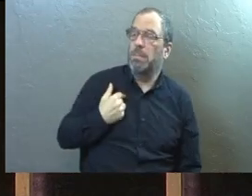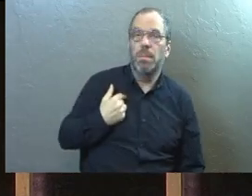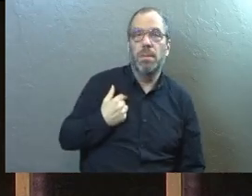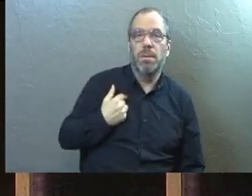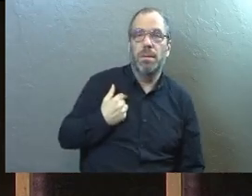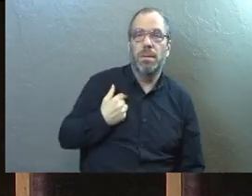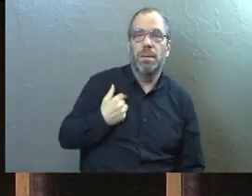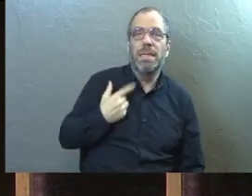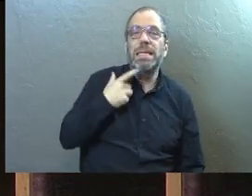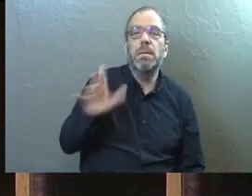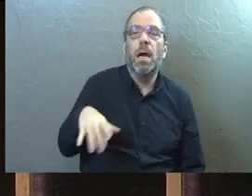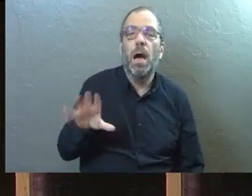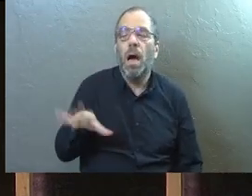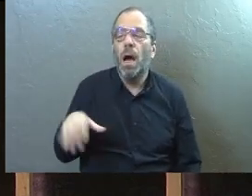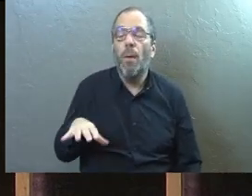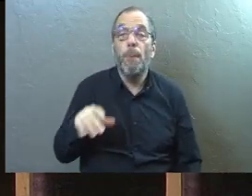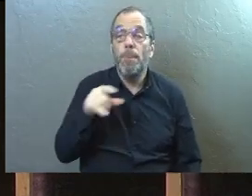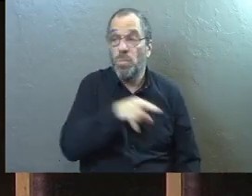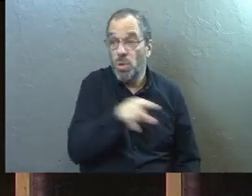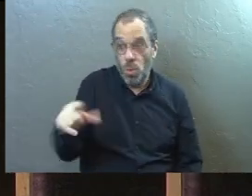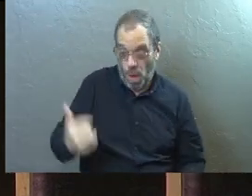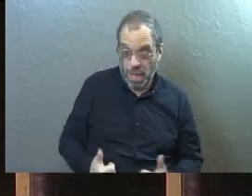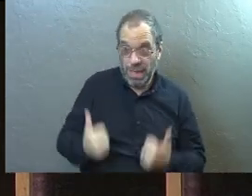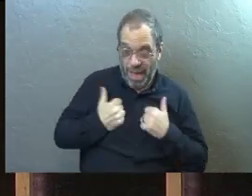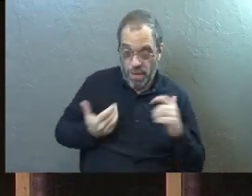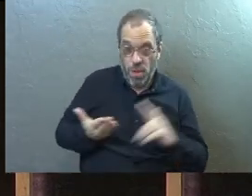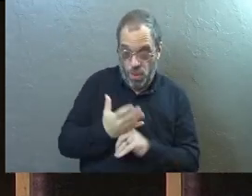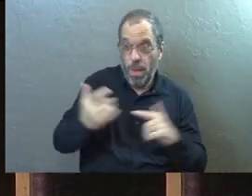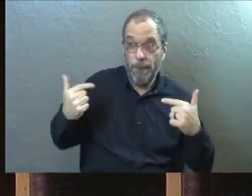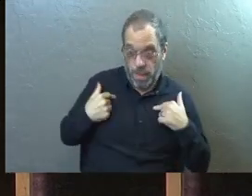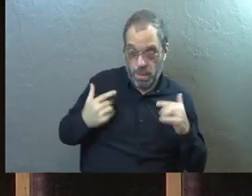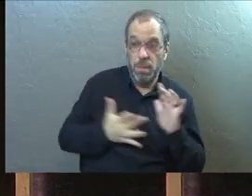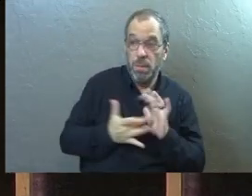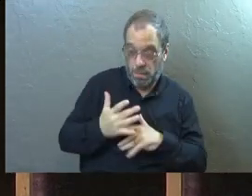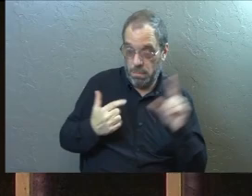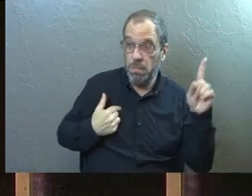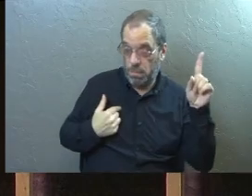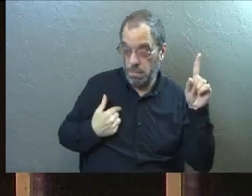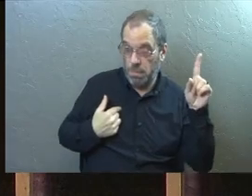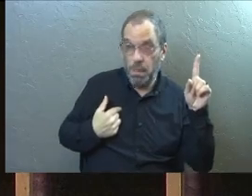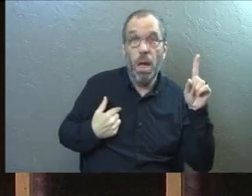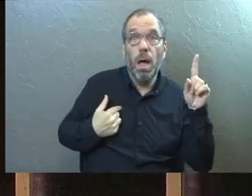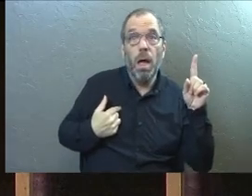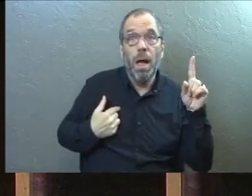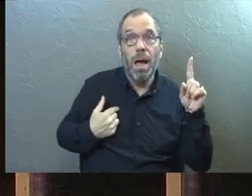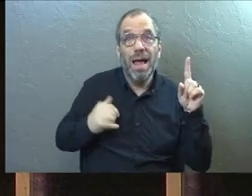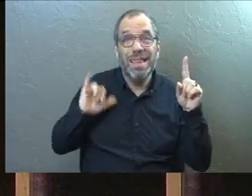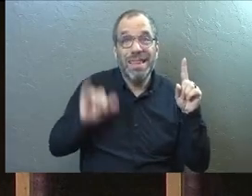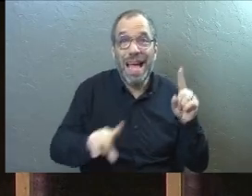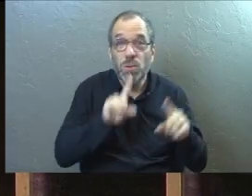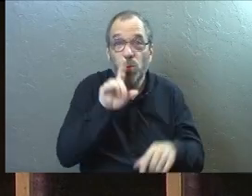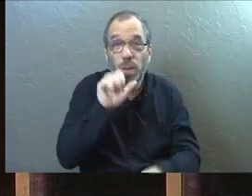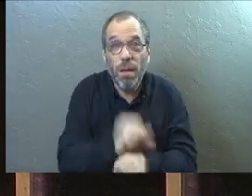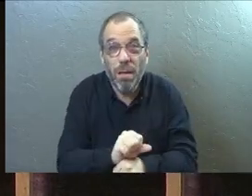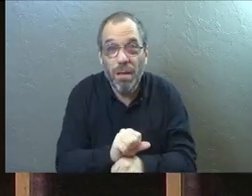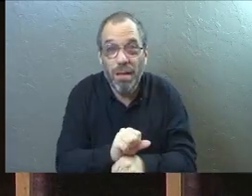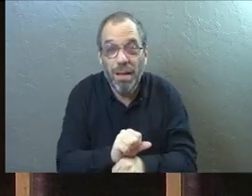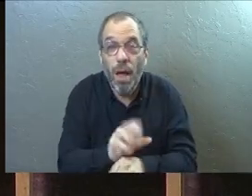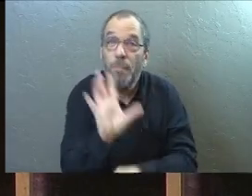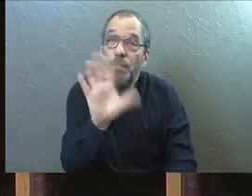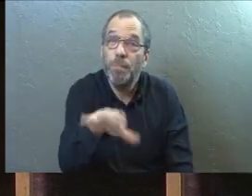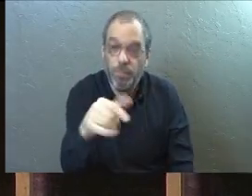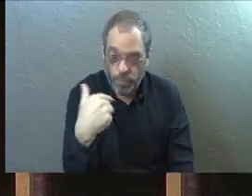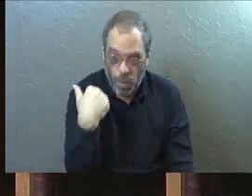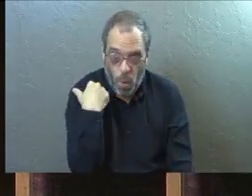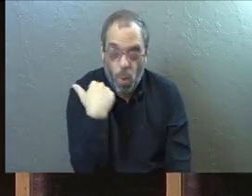And what's he saying? He's saying, you all got your life through me. And that's real because